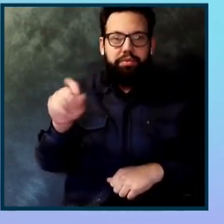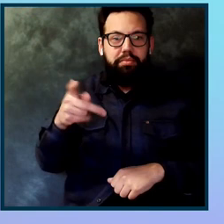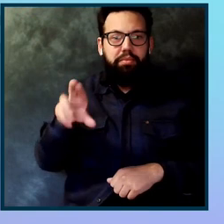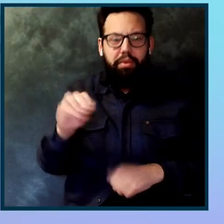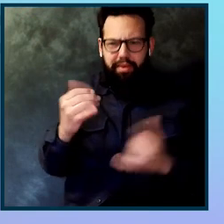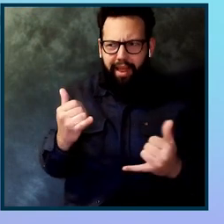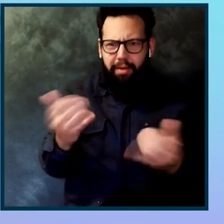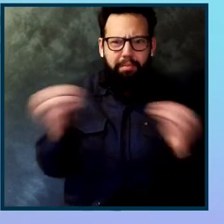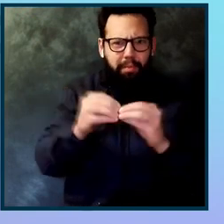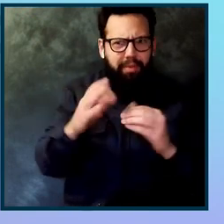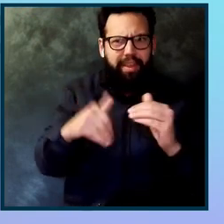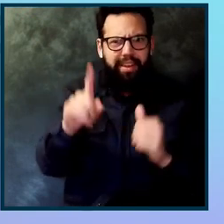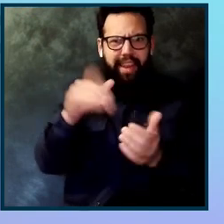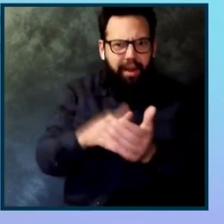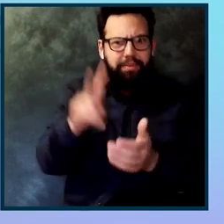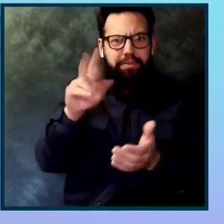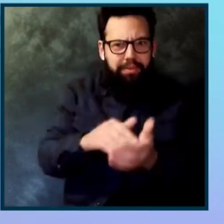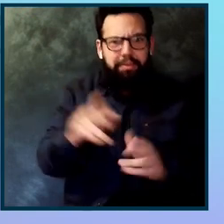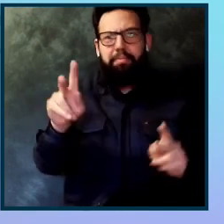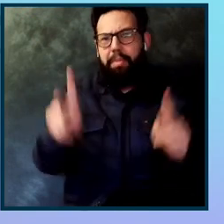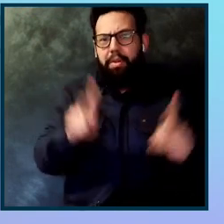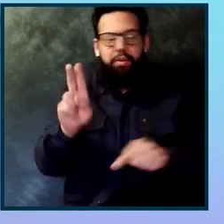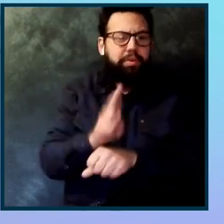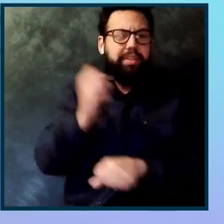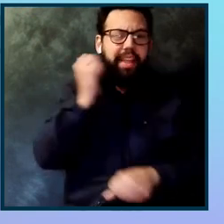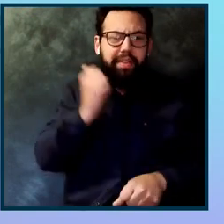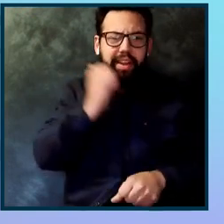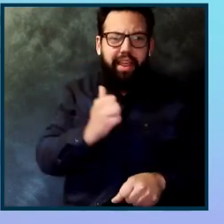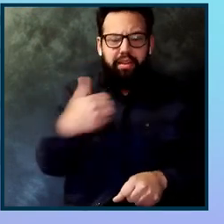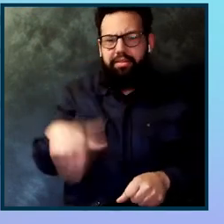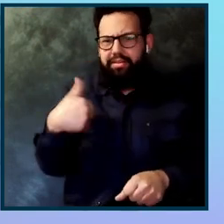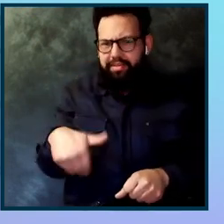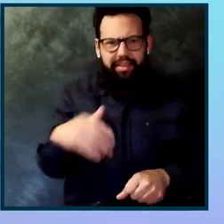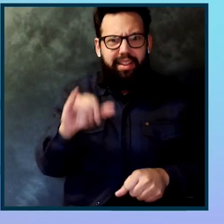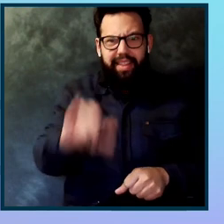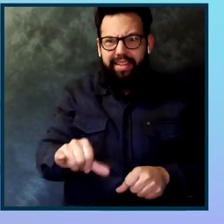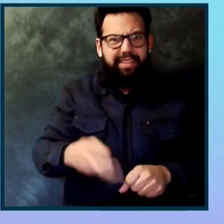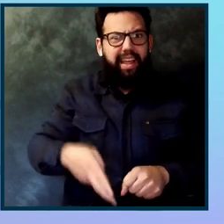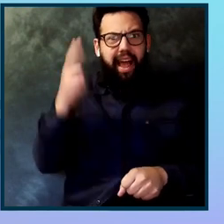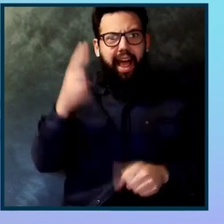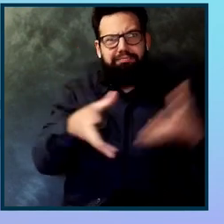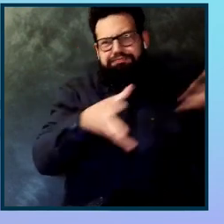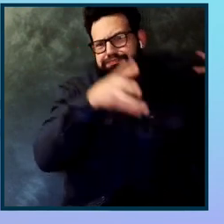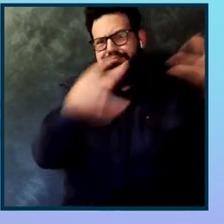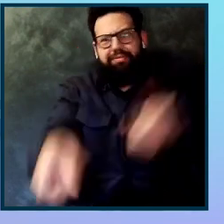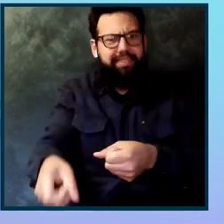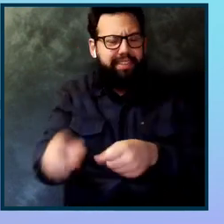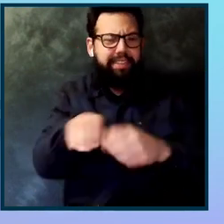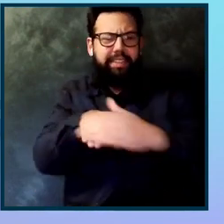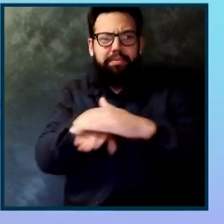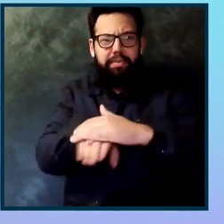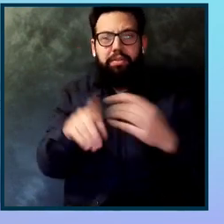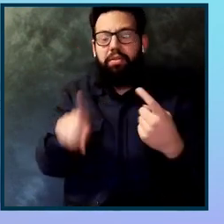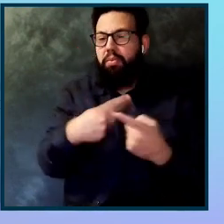automation rate of greater than 80% for web content. Now this is truly high-velocity accessibility, when you can find over 80% of